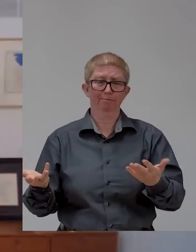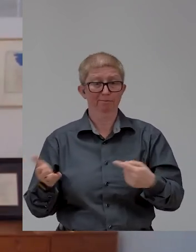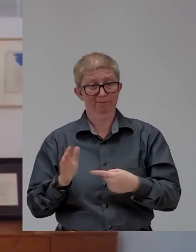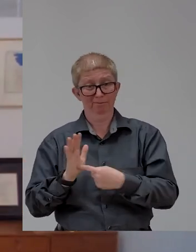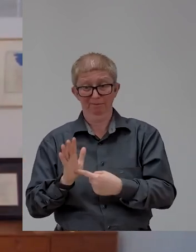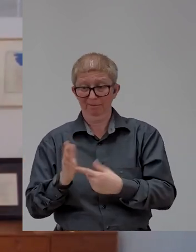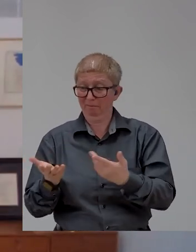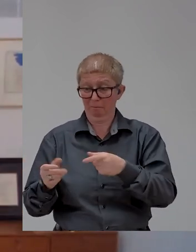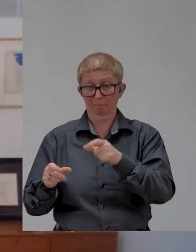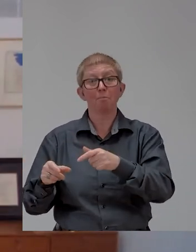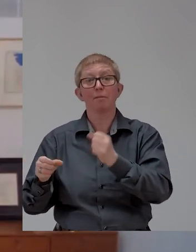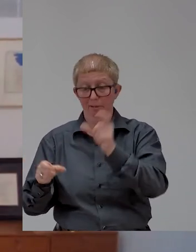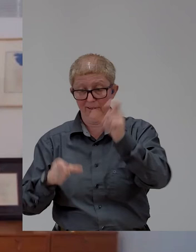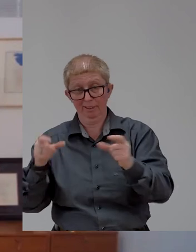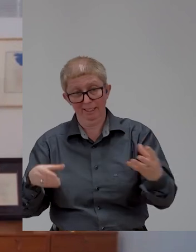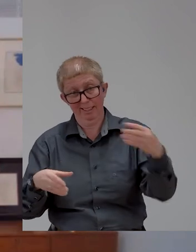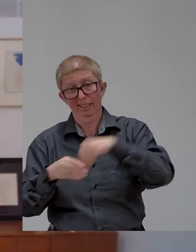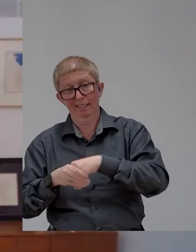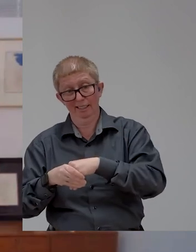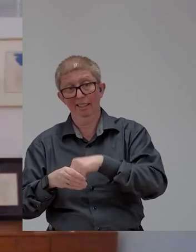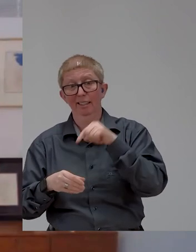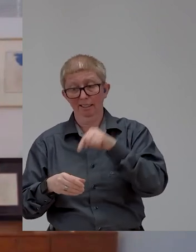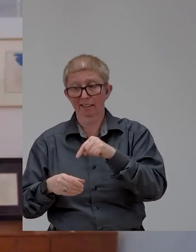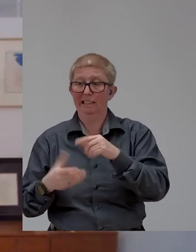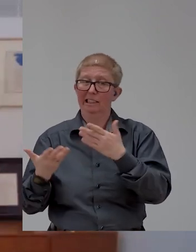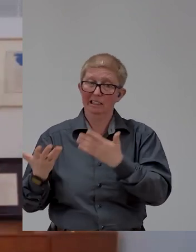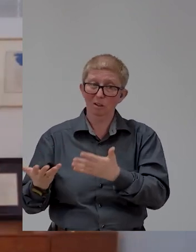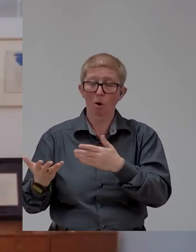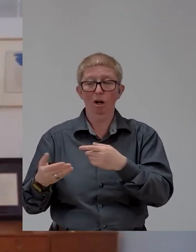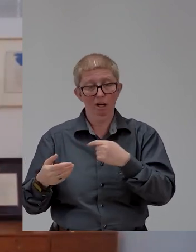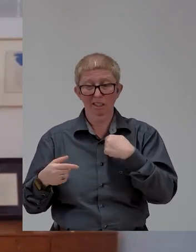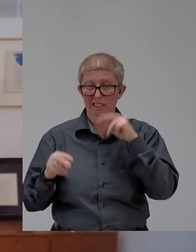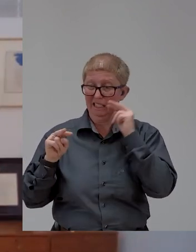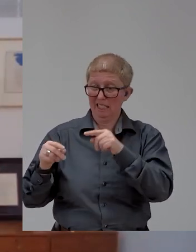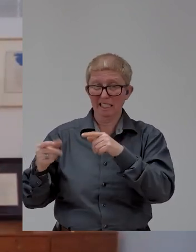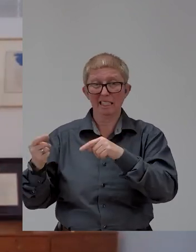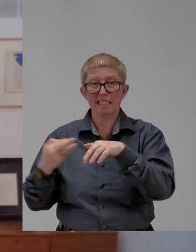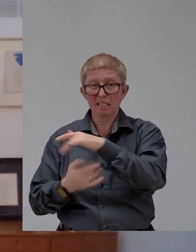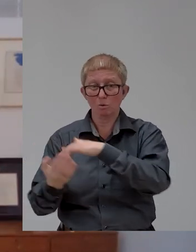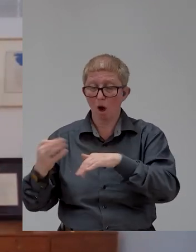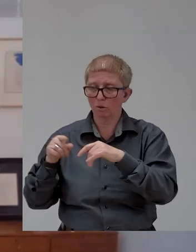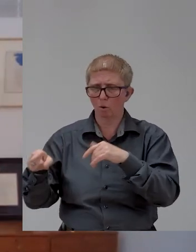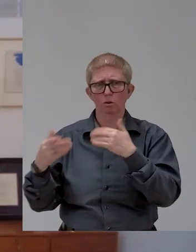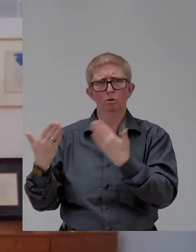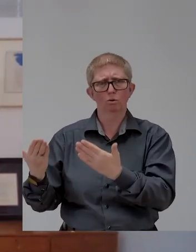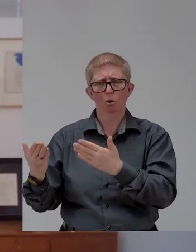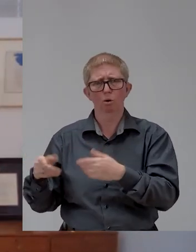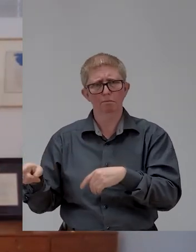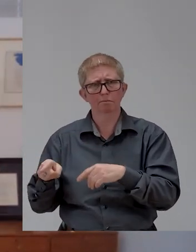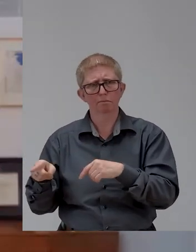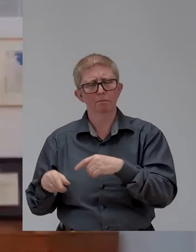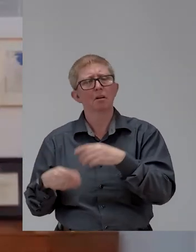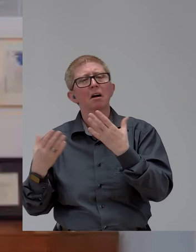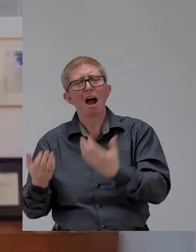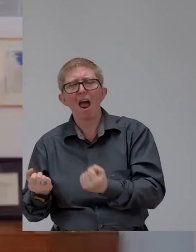same situations be present, right? Where in some cases, you have companies who certainly are willing to make changes once they're